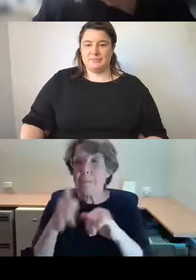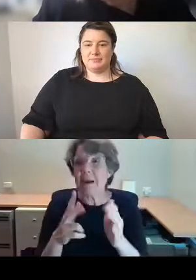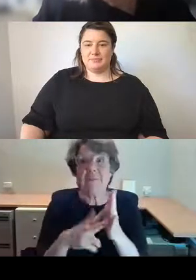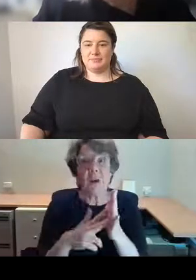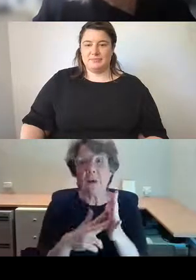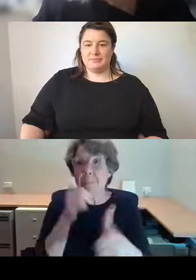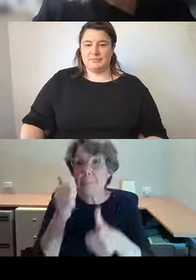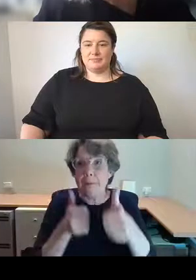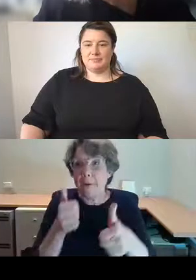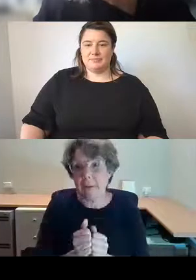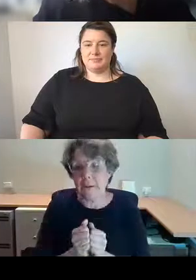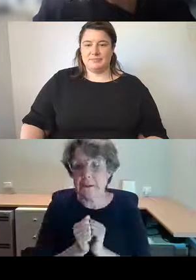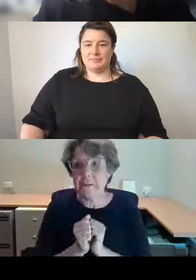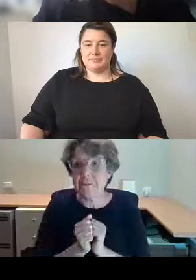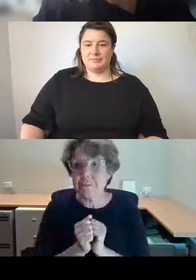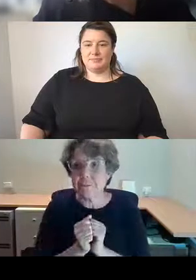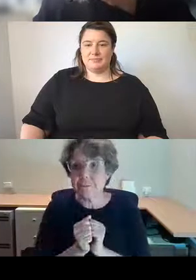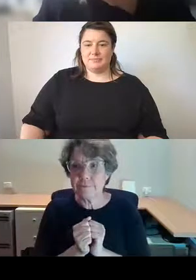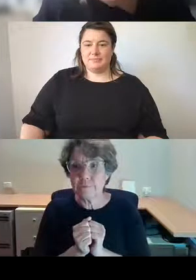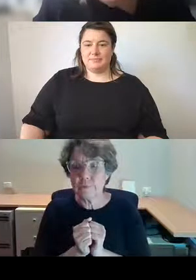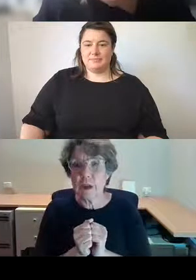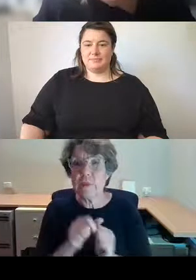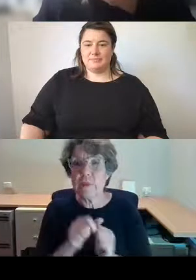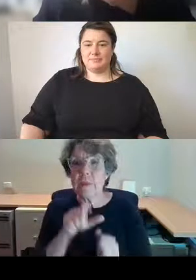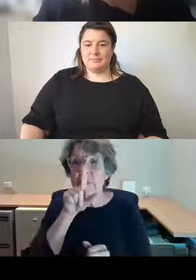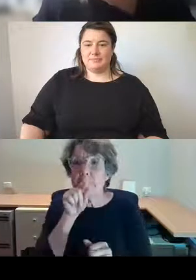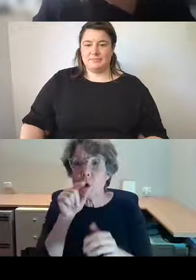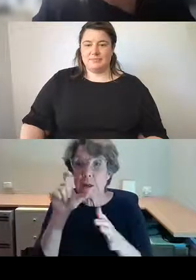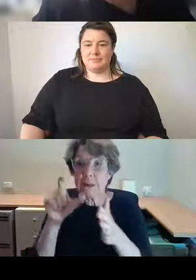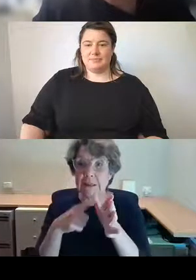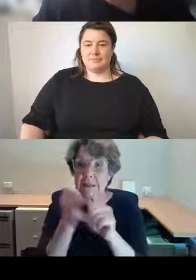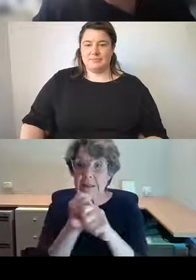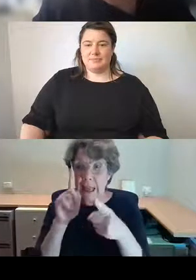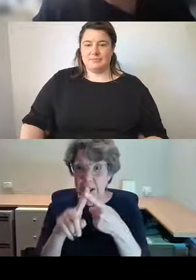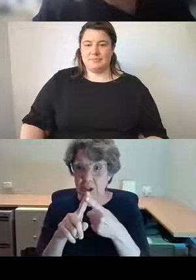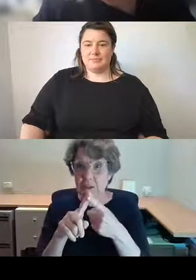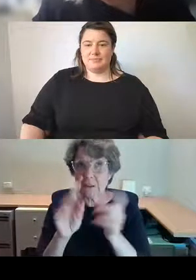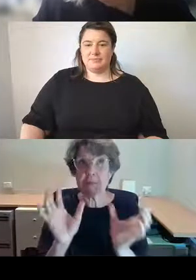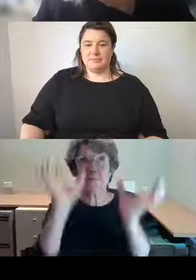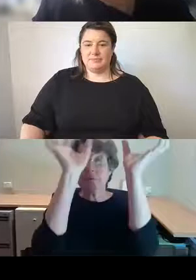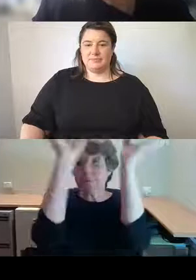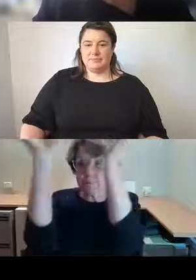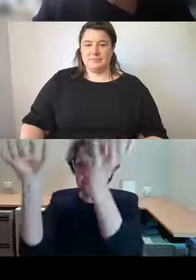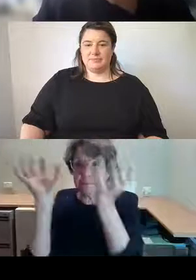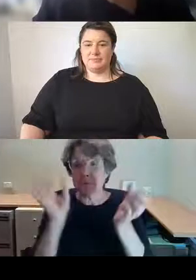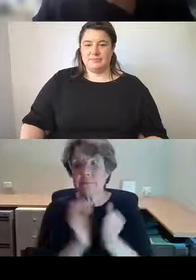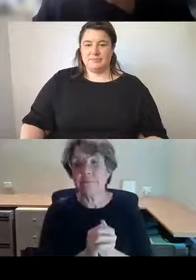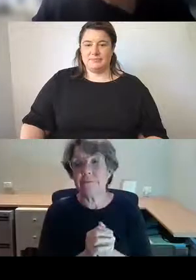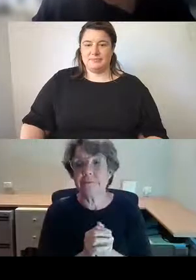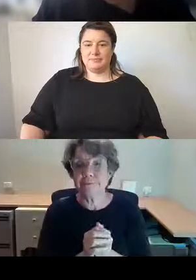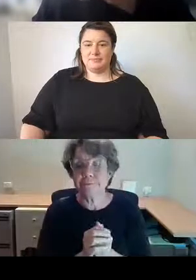bird cages that were originally installed, which were ones that were just picked up at